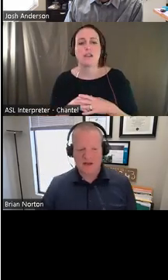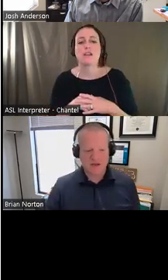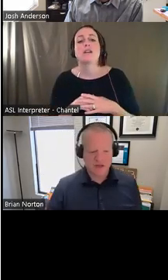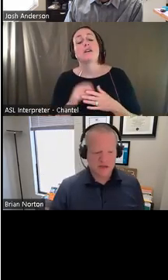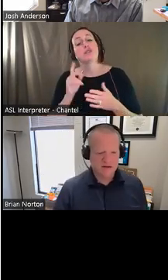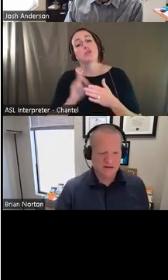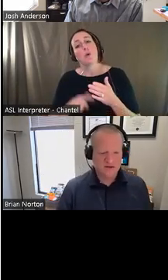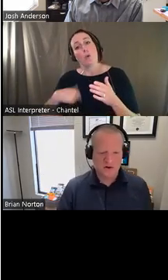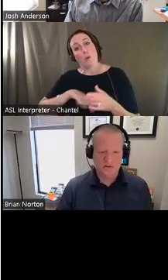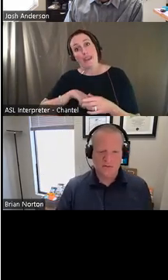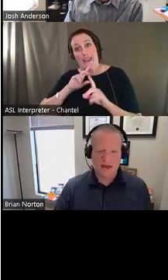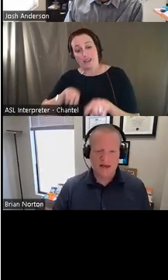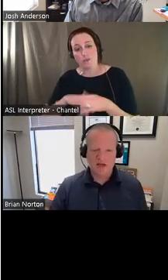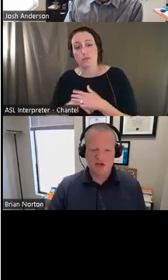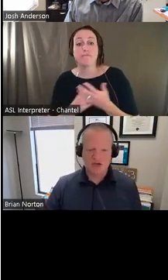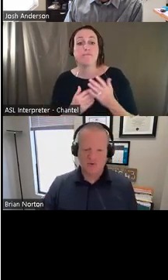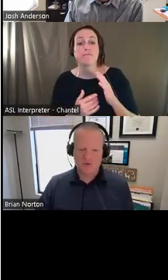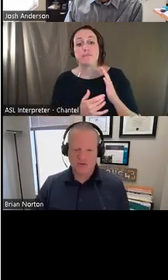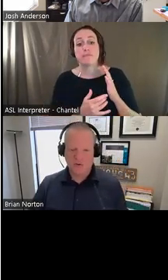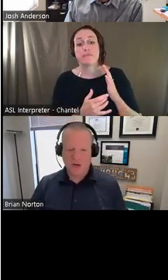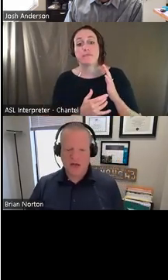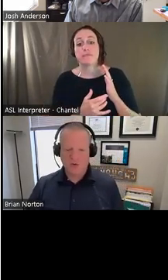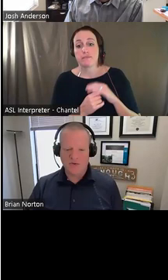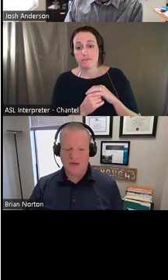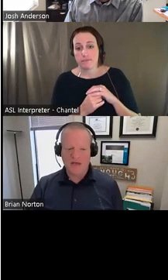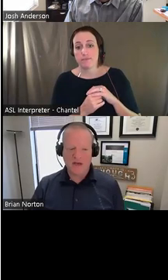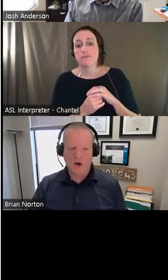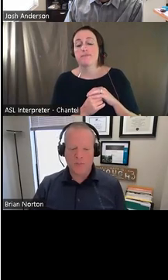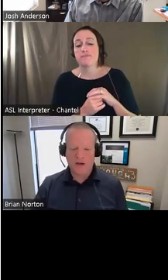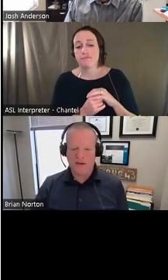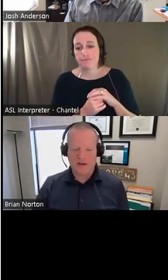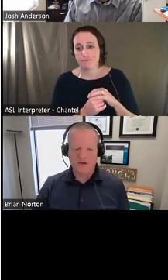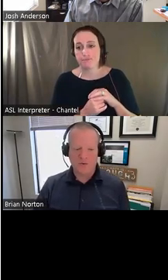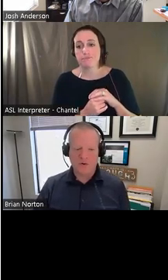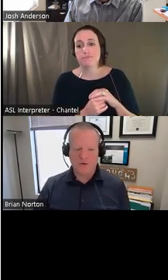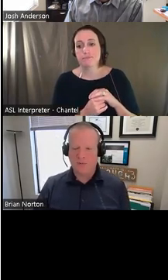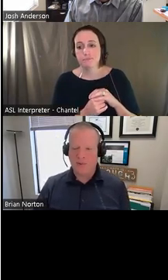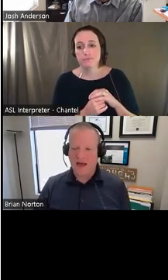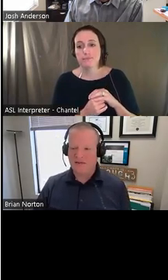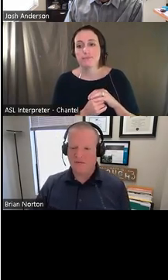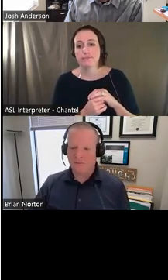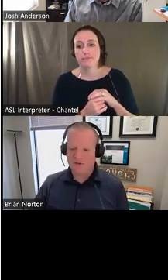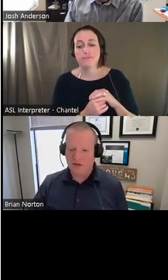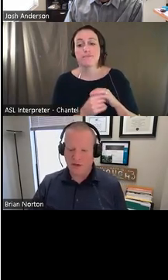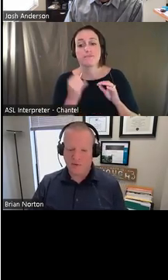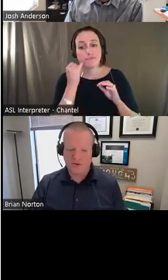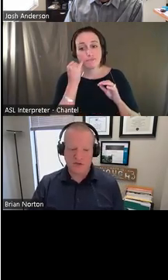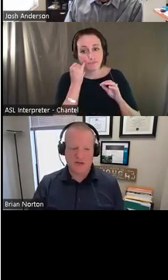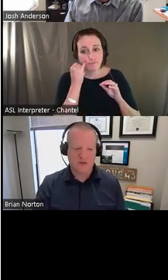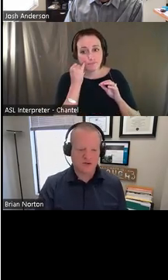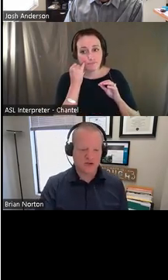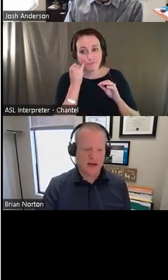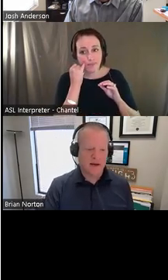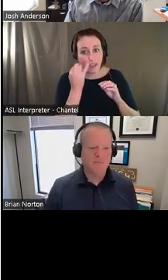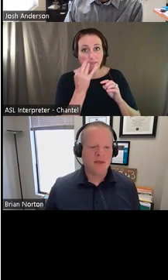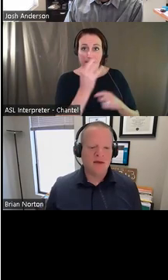technology is one of the remaining issues and, or the key to opening a door or a path for a particular person